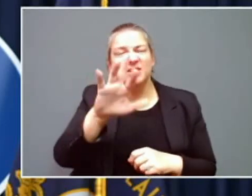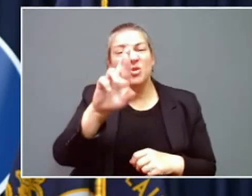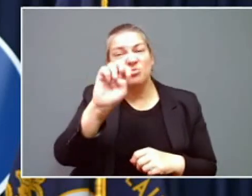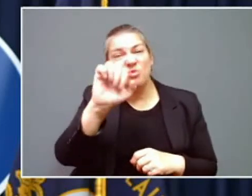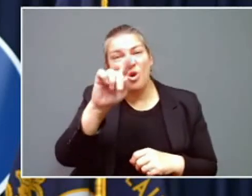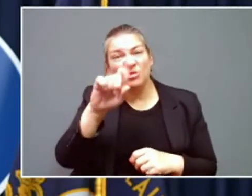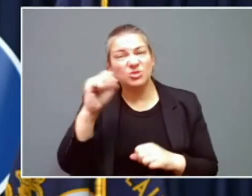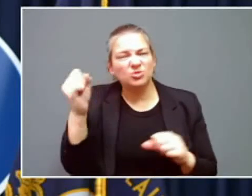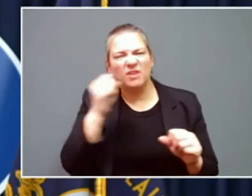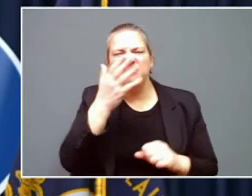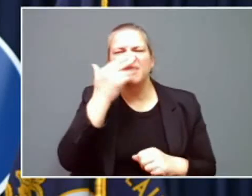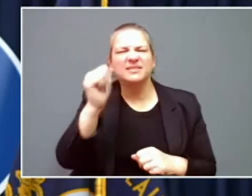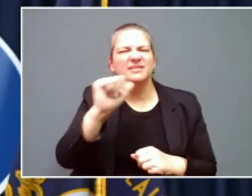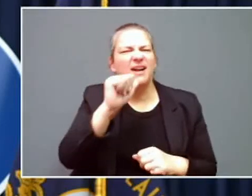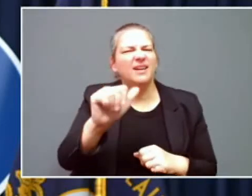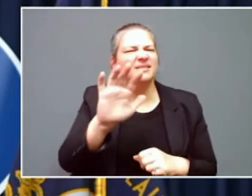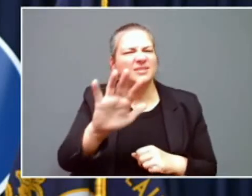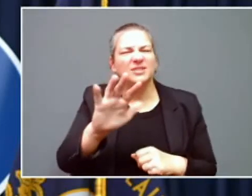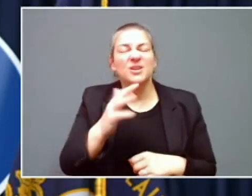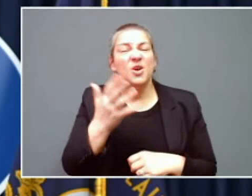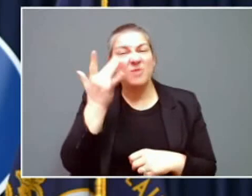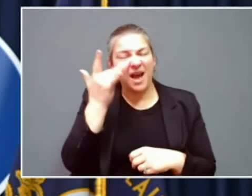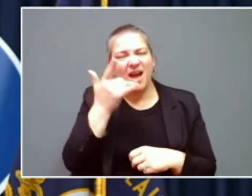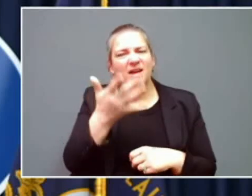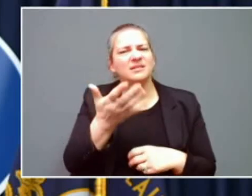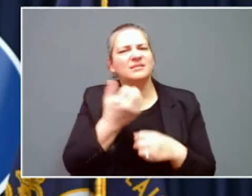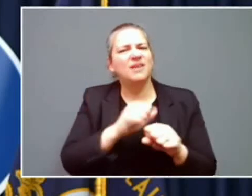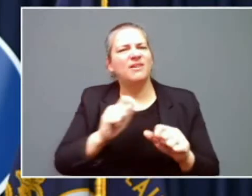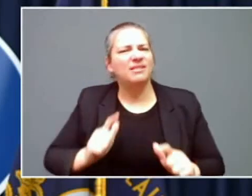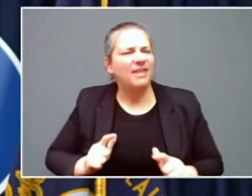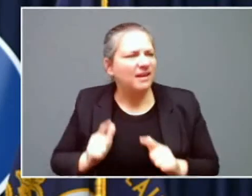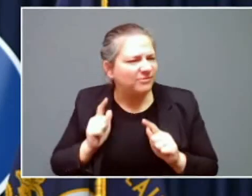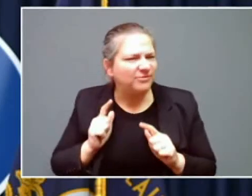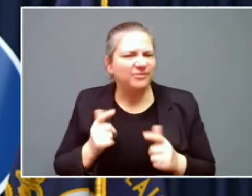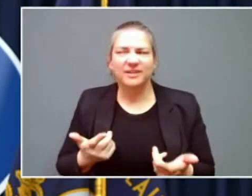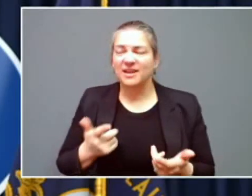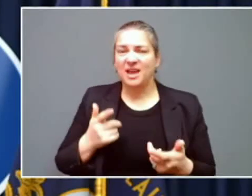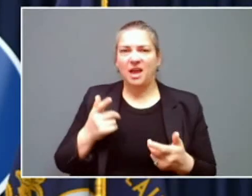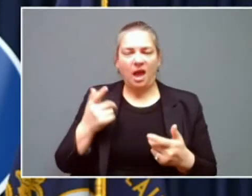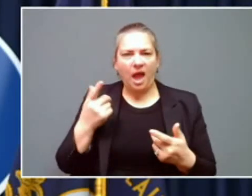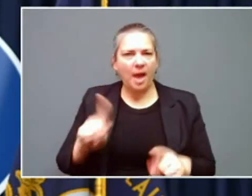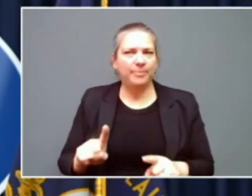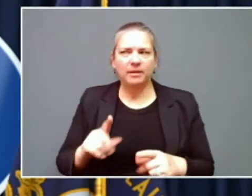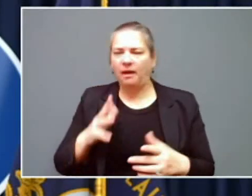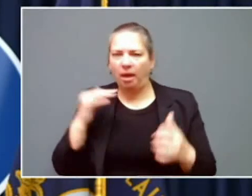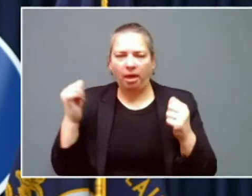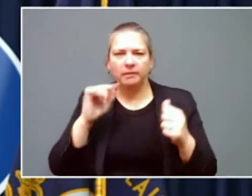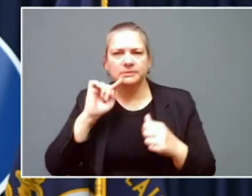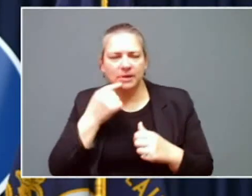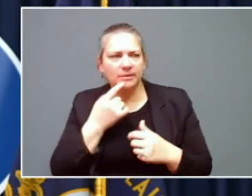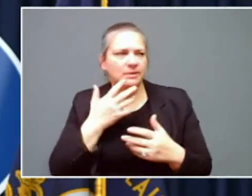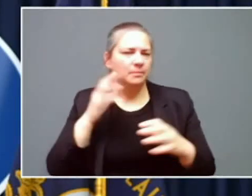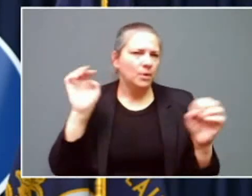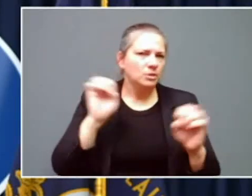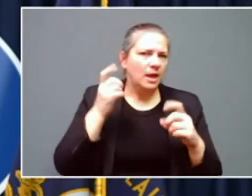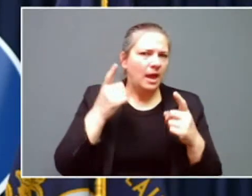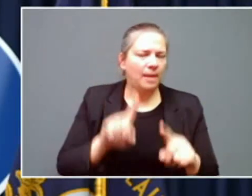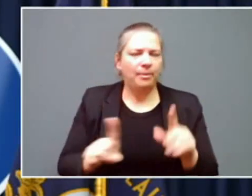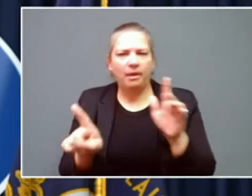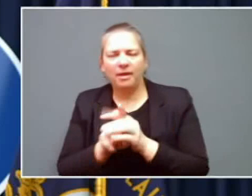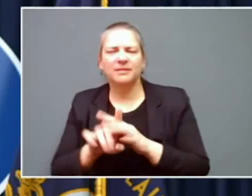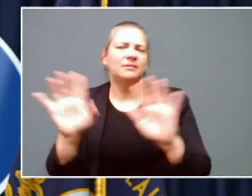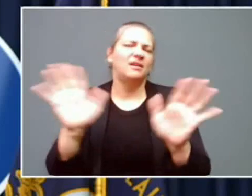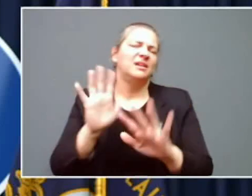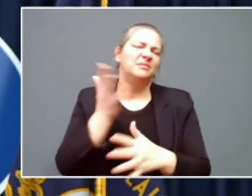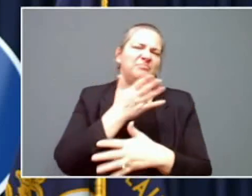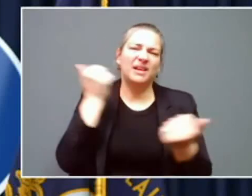prevent potential loss of life. We prevent people from being in emergency situations. We we better protect all